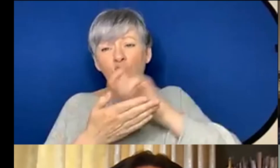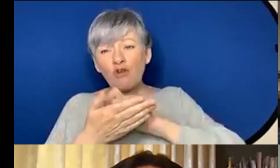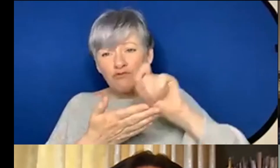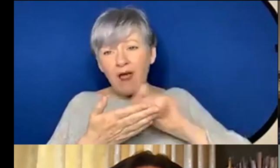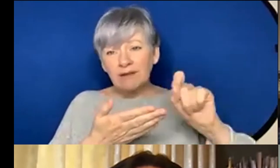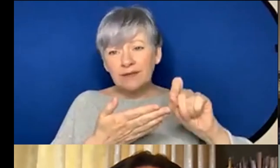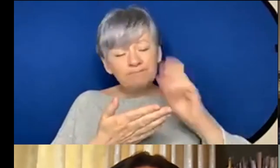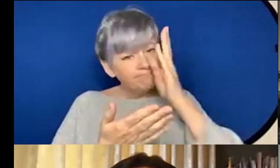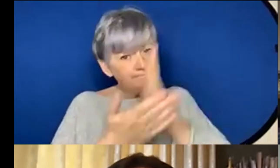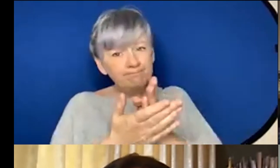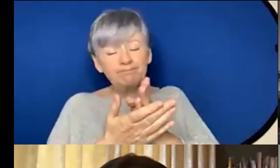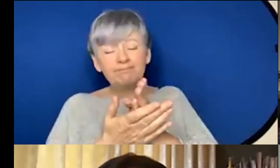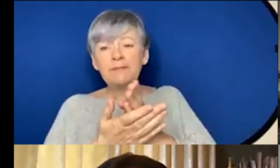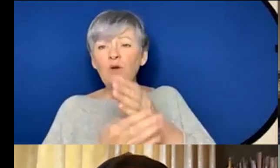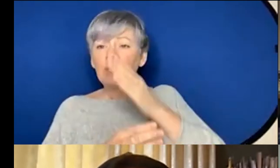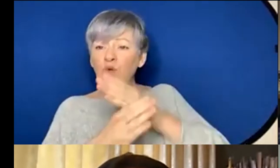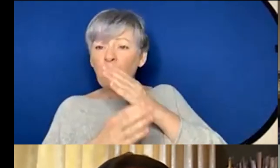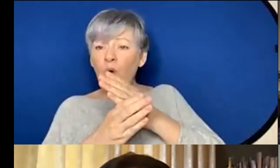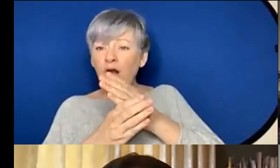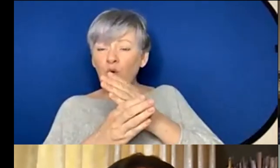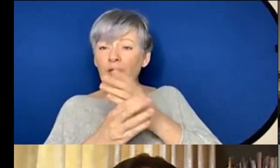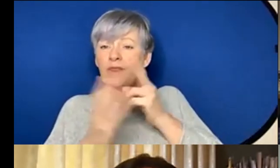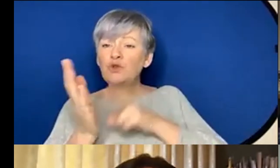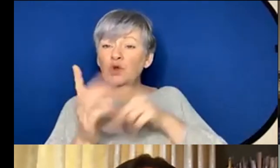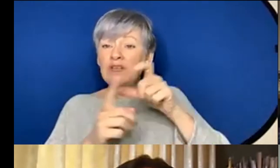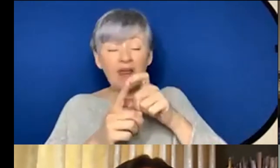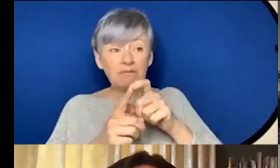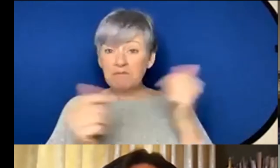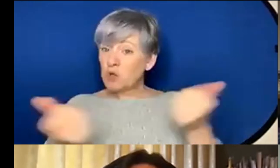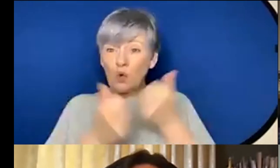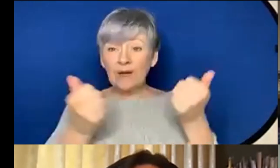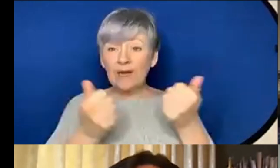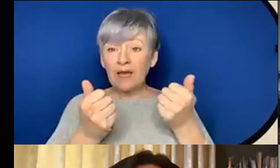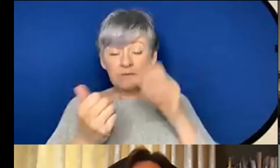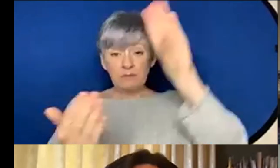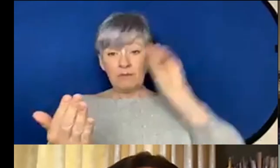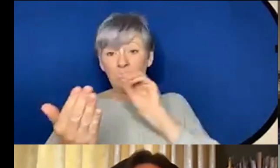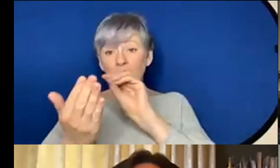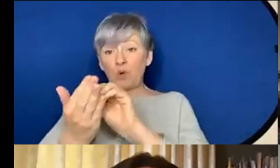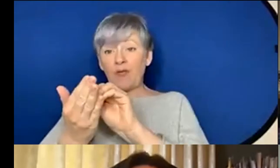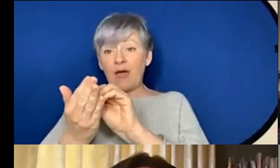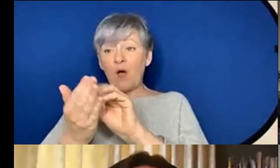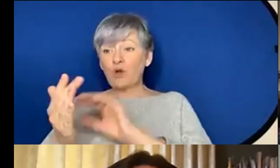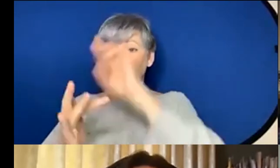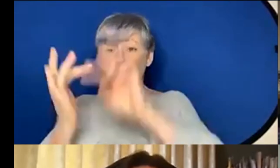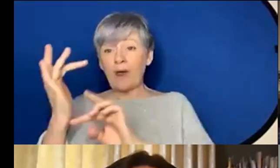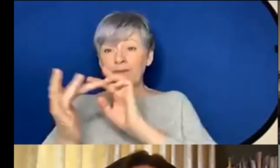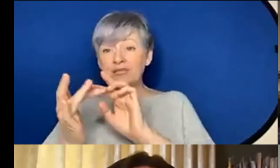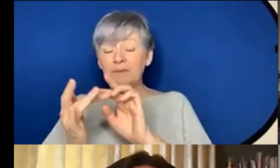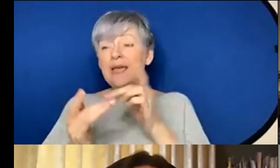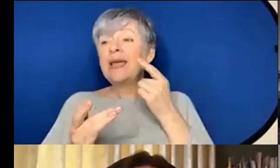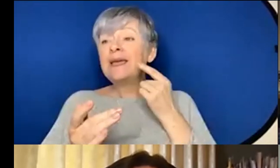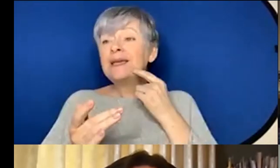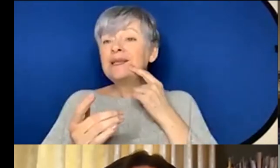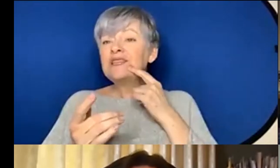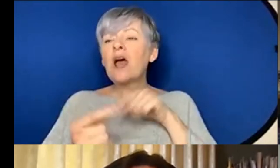if you're wanting to work with neurodivergent people that that's okay even just putting that in text on your website is is super easy for then us to kind of